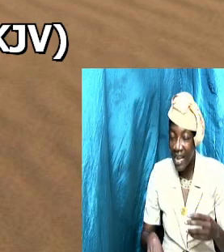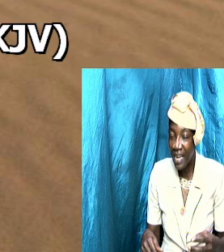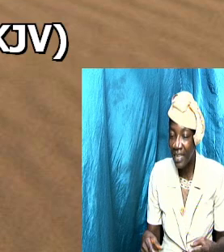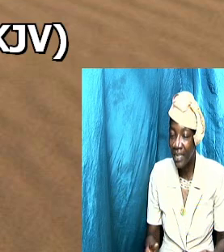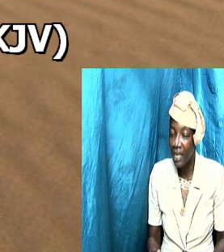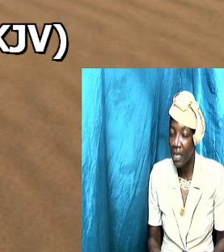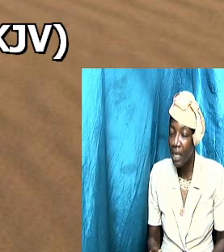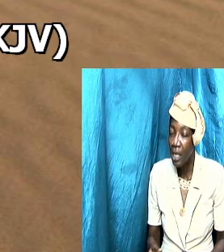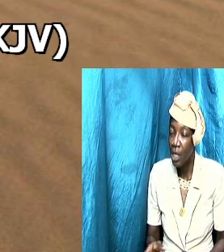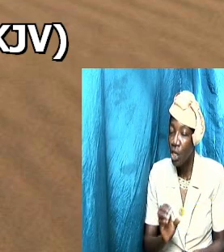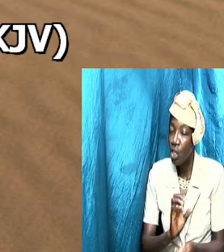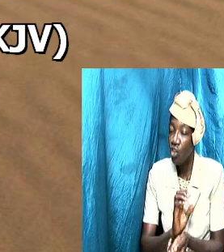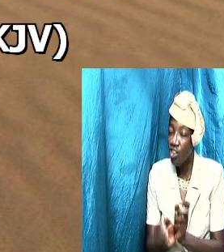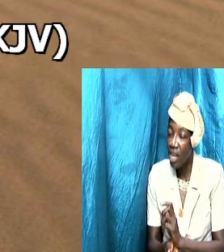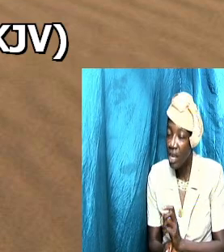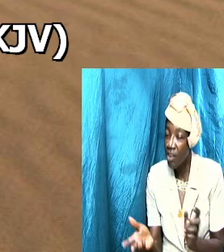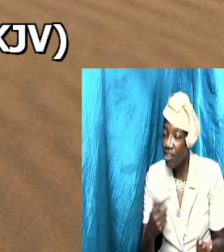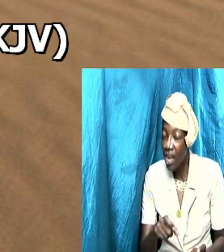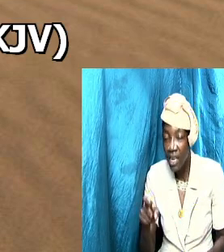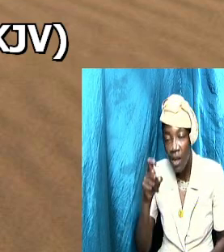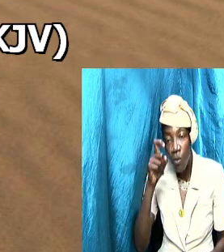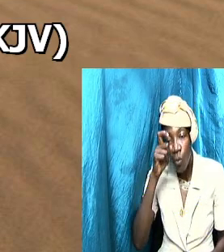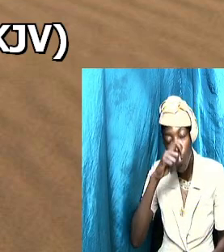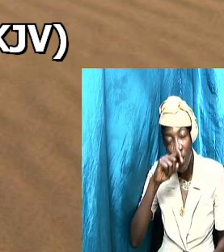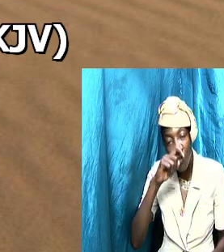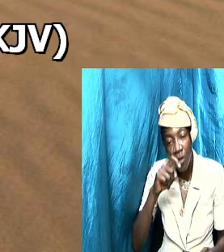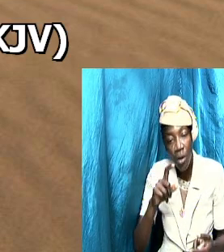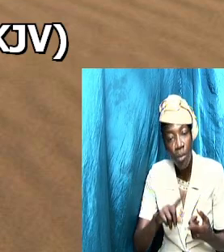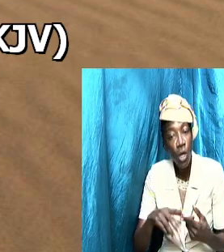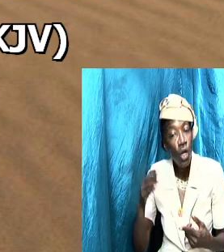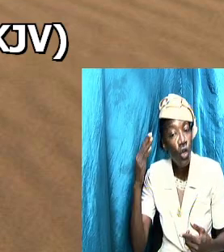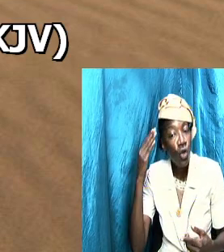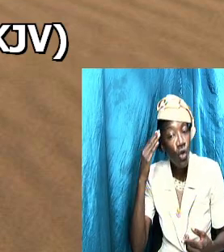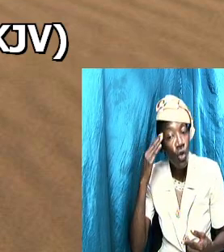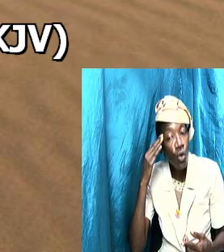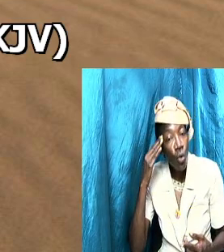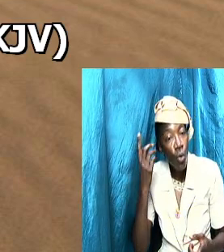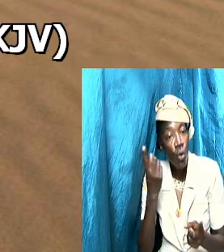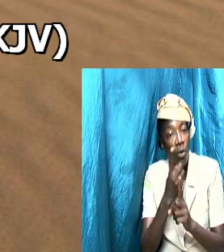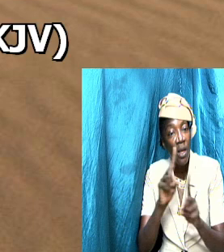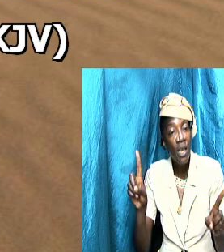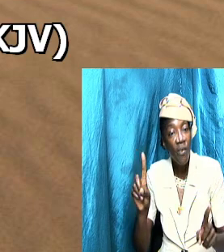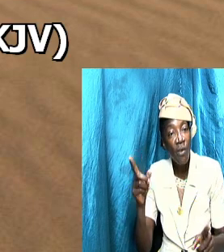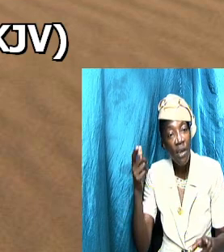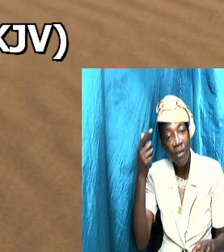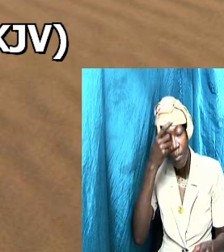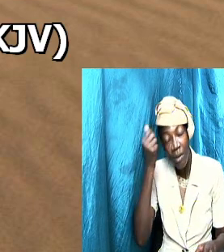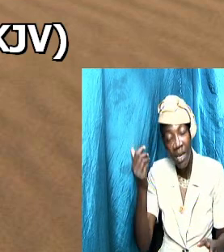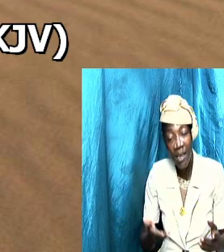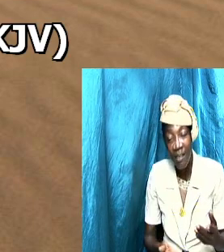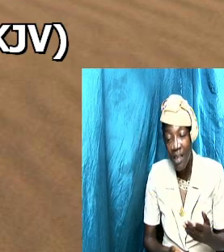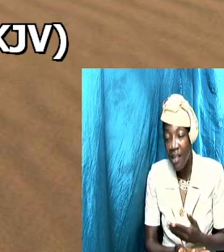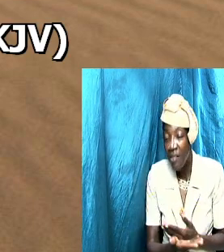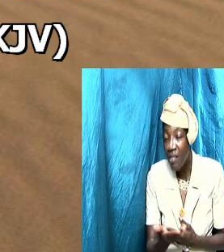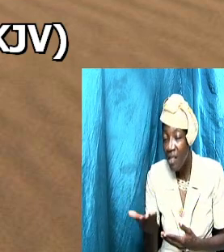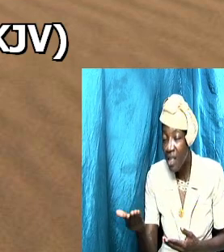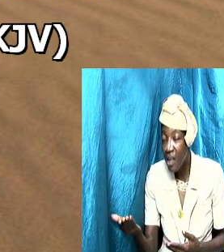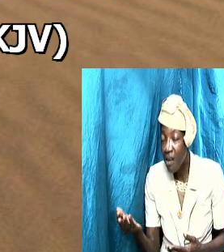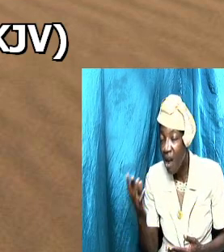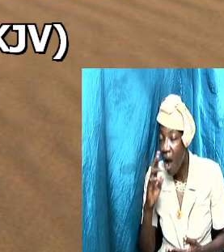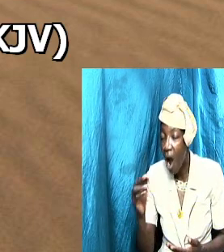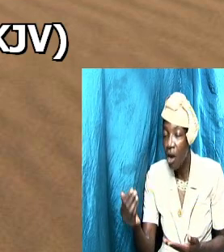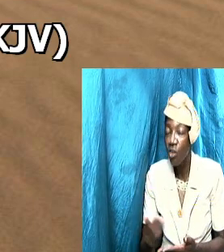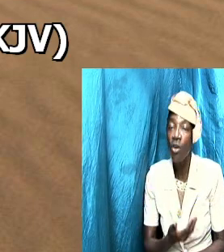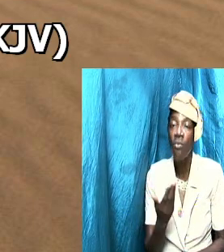to know the difference because brothers and sisters there are some things that we can change